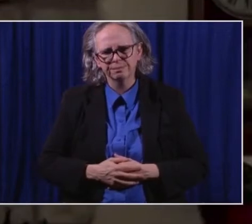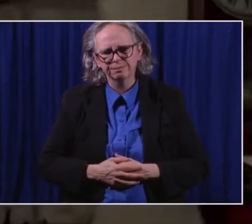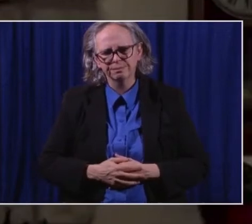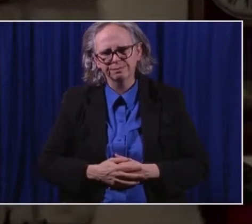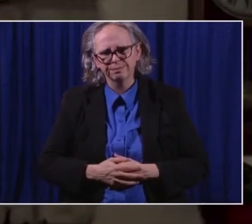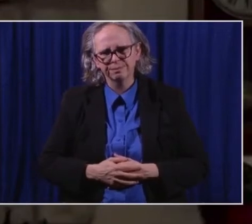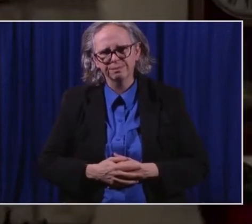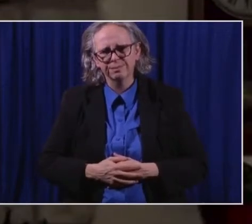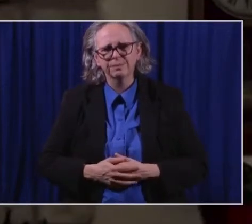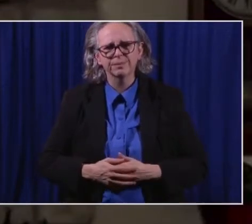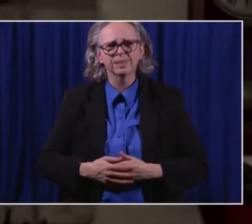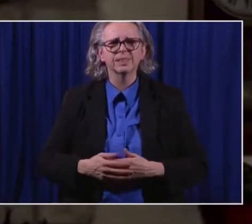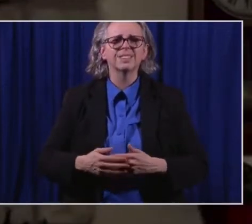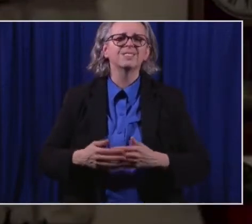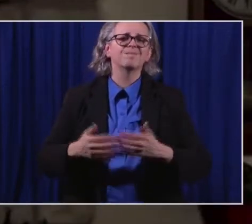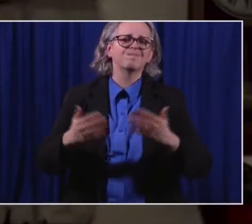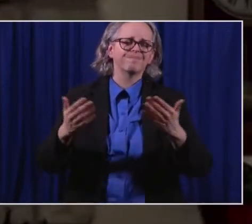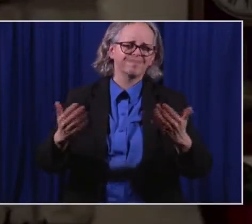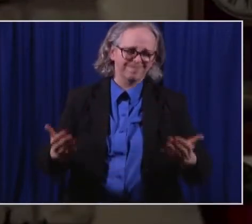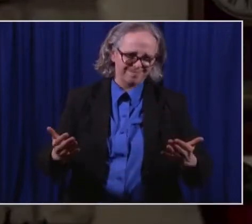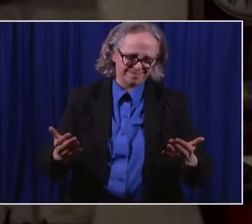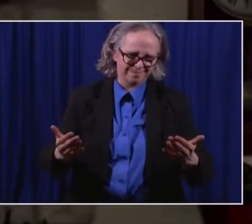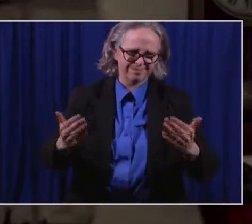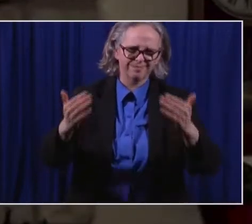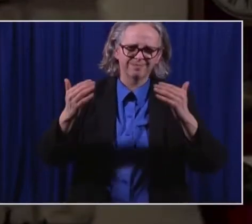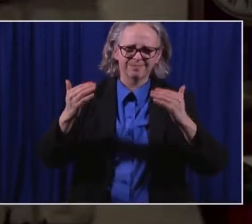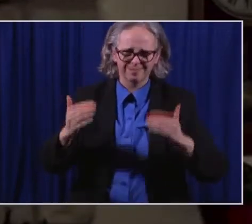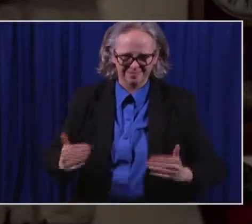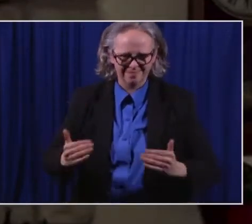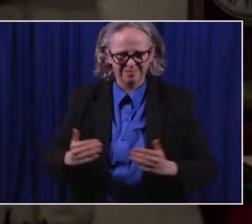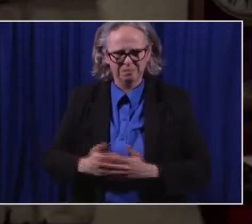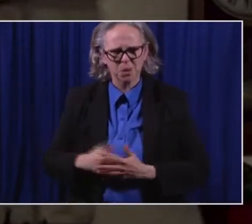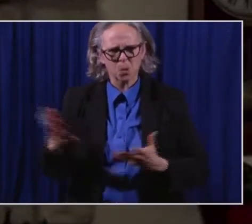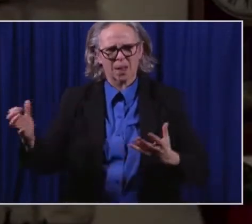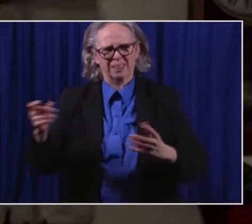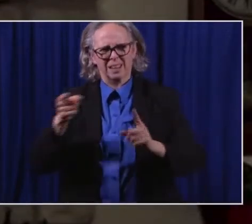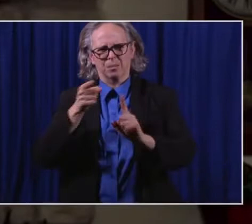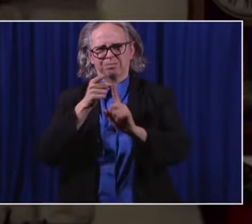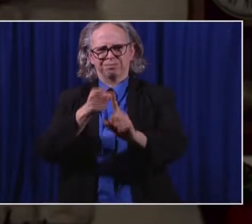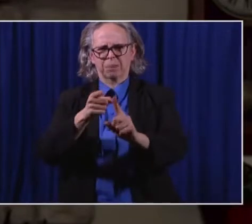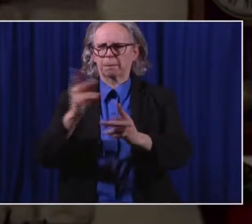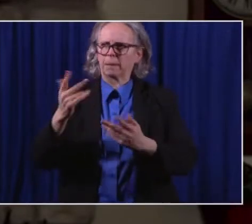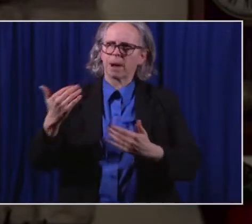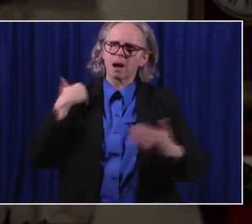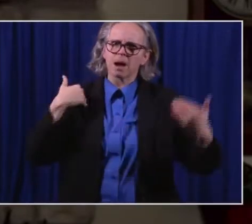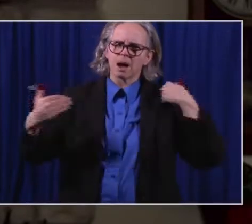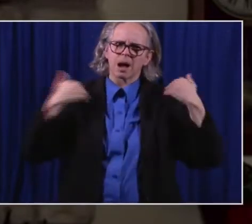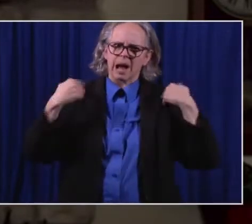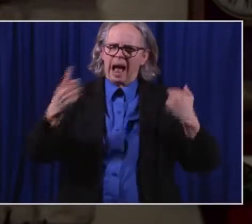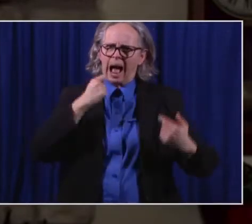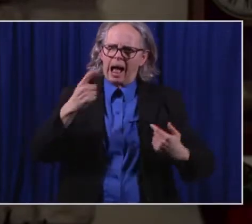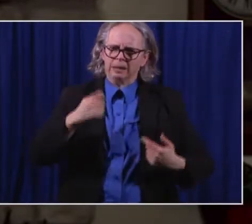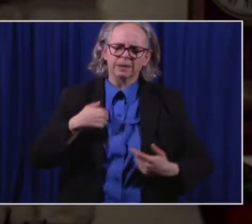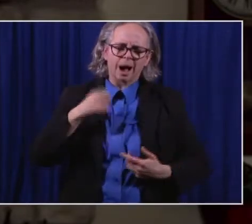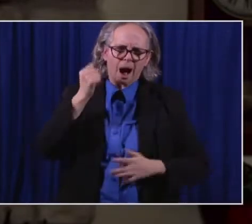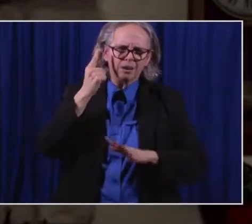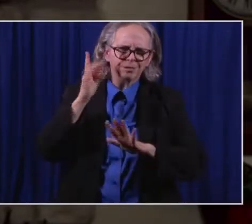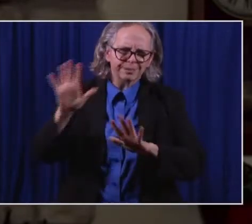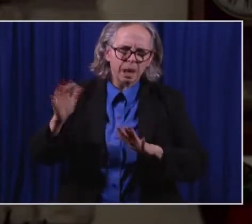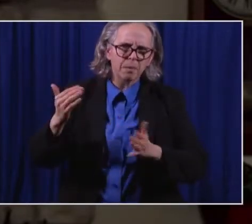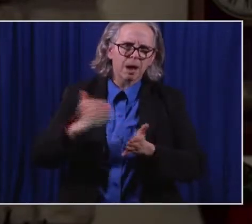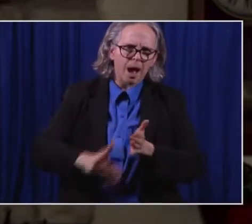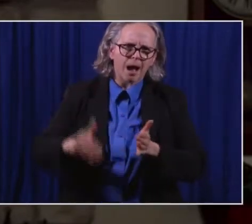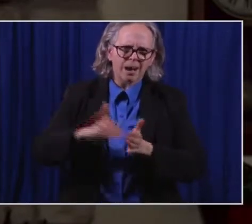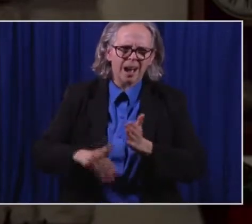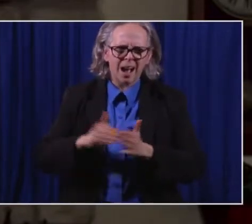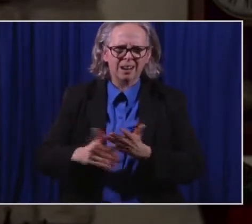So a question that I've been asked a lot and it's very understandable is in regard to the vaccine,